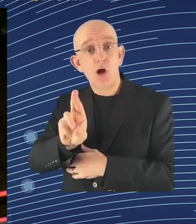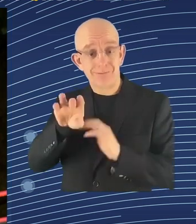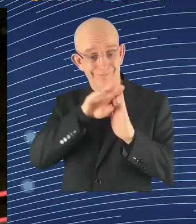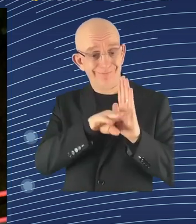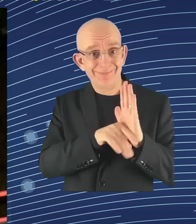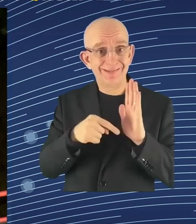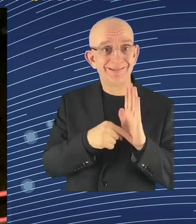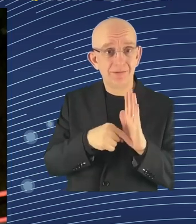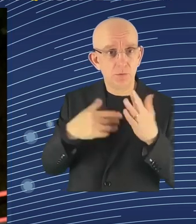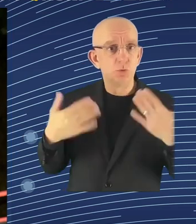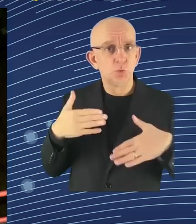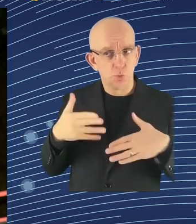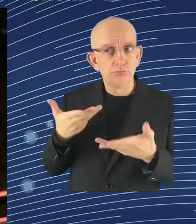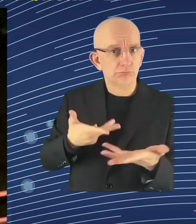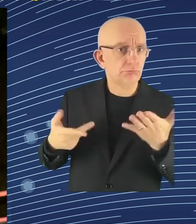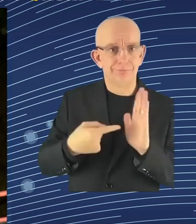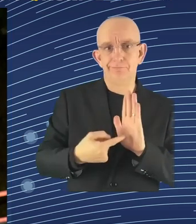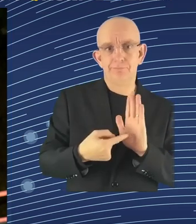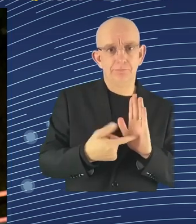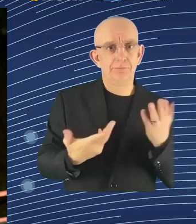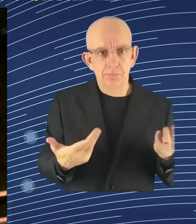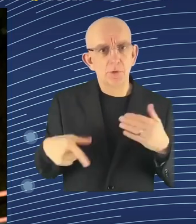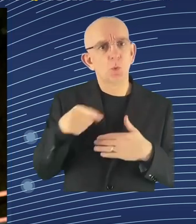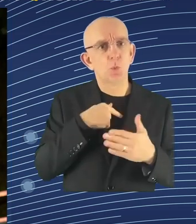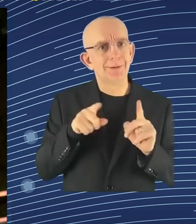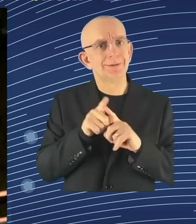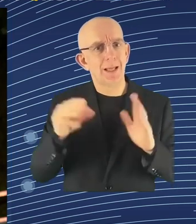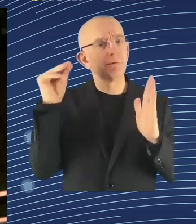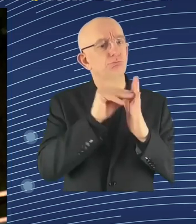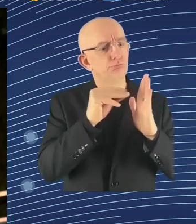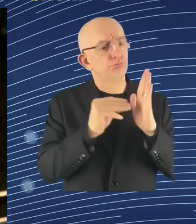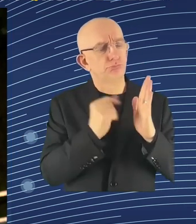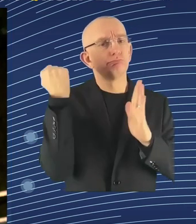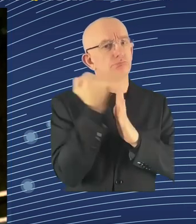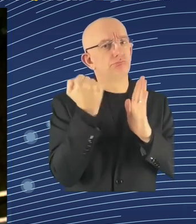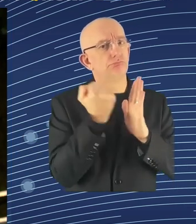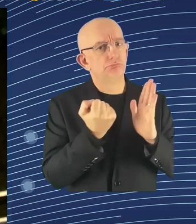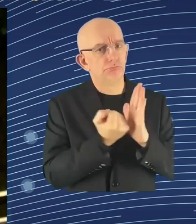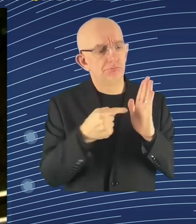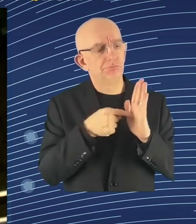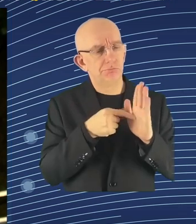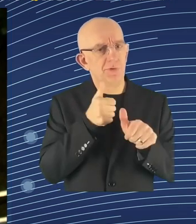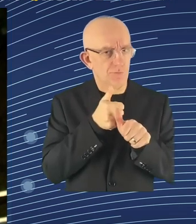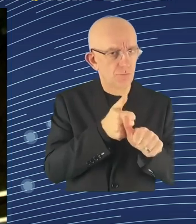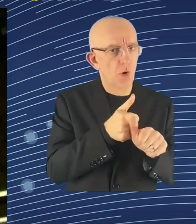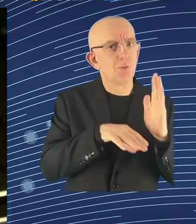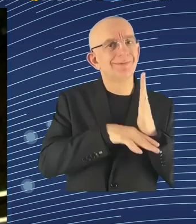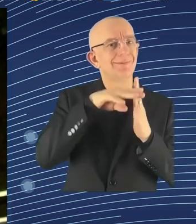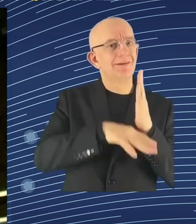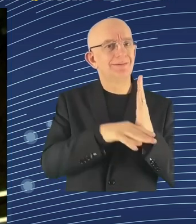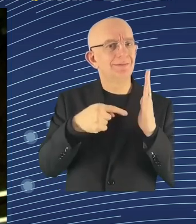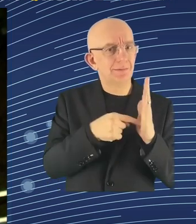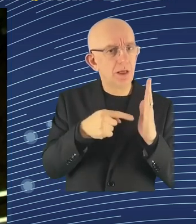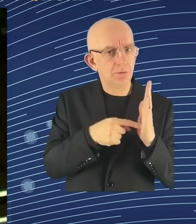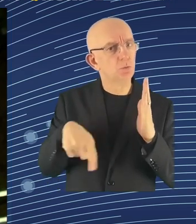but we are setting these standards, which is also important if you want to do business here, you have to comply with these standards.